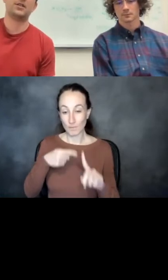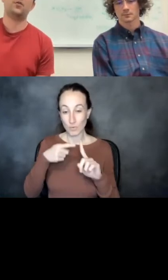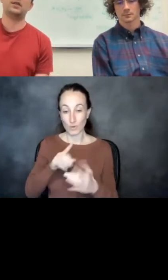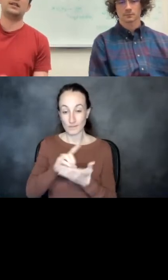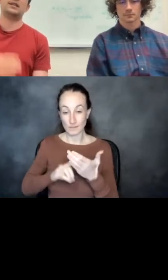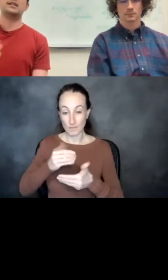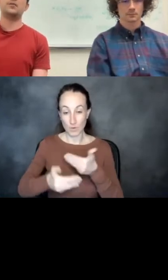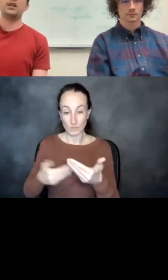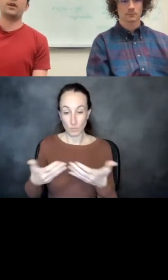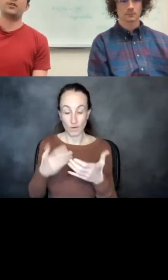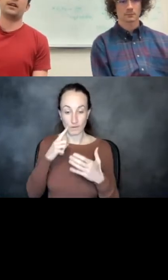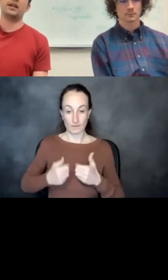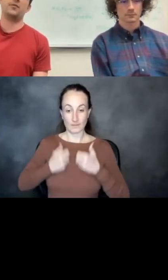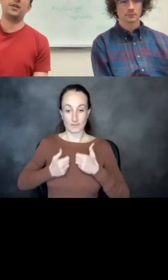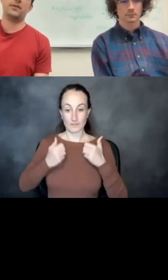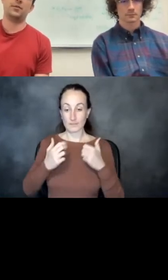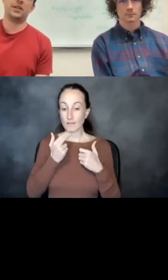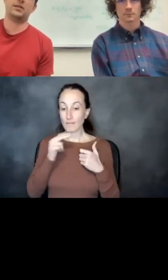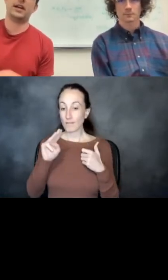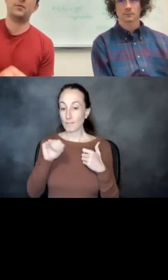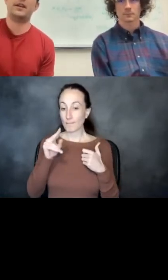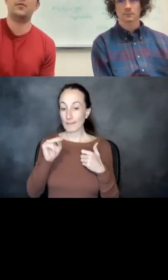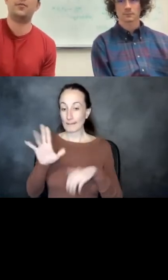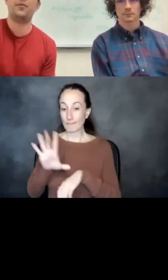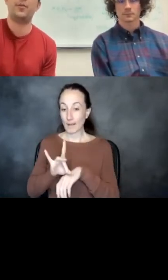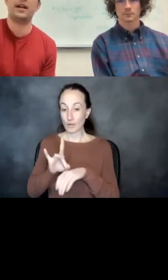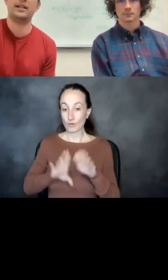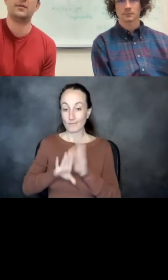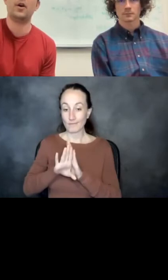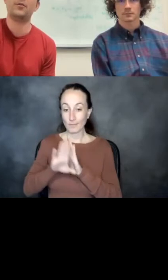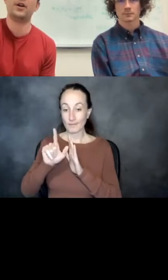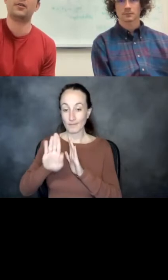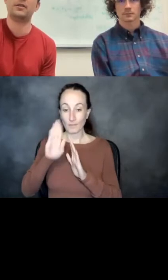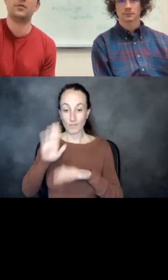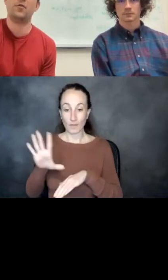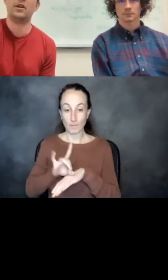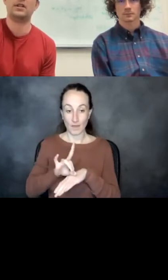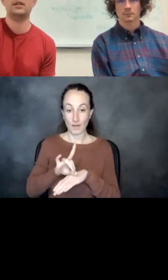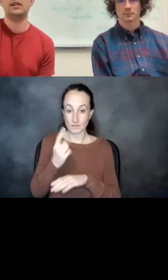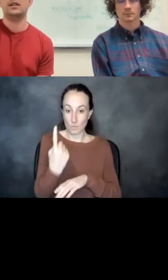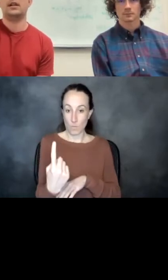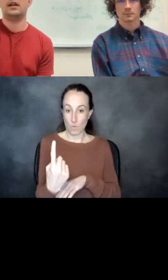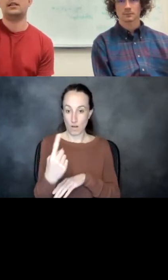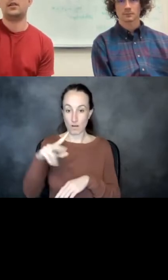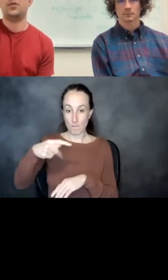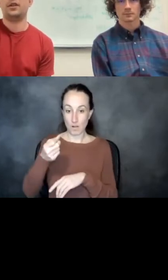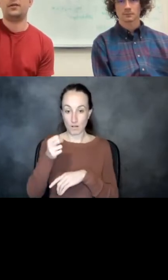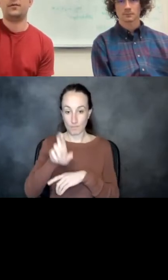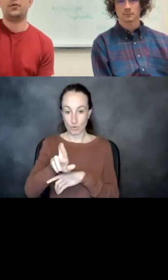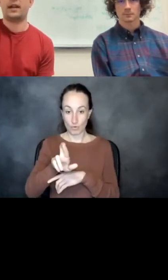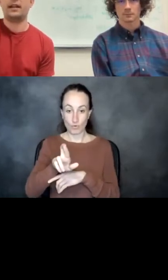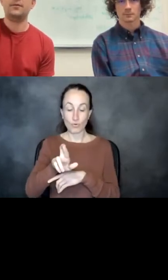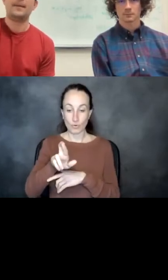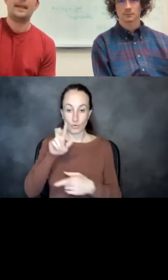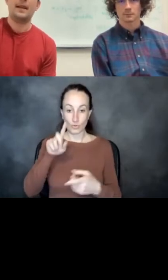process was an existing mini binder that had been developed in the lab that binds monomerically to one subunit